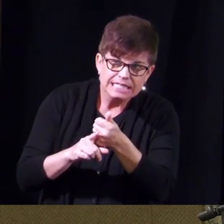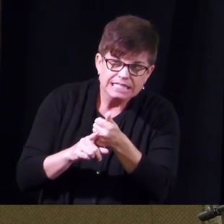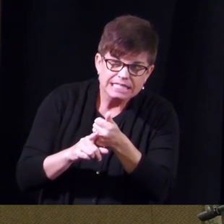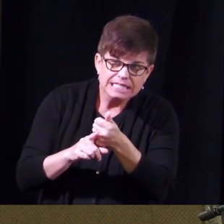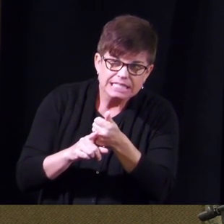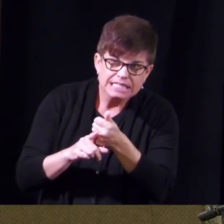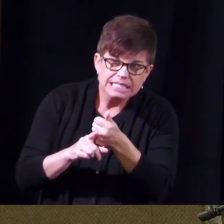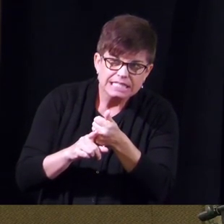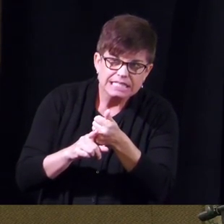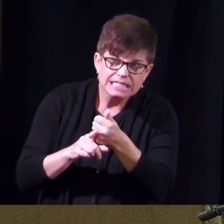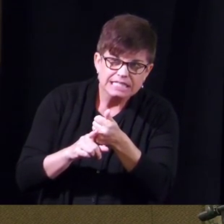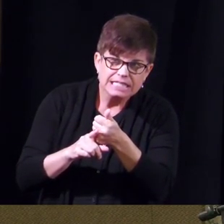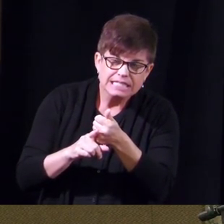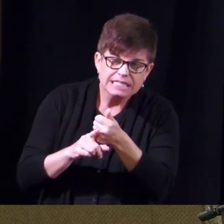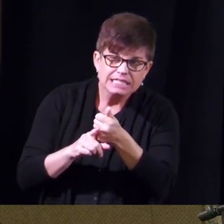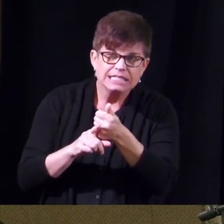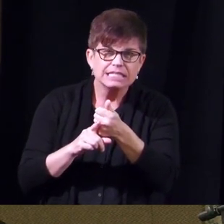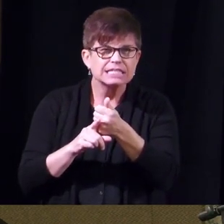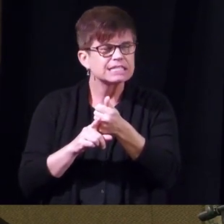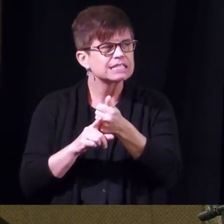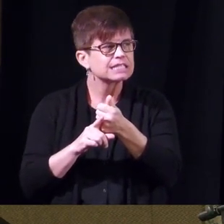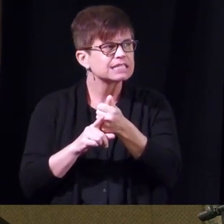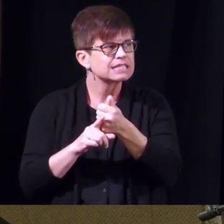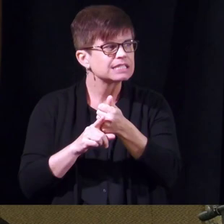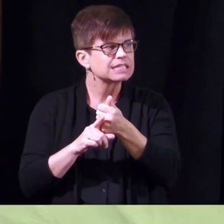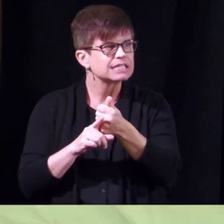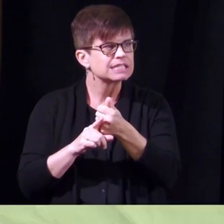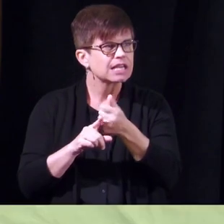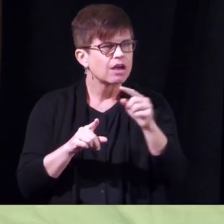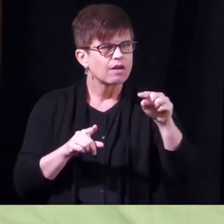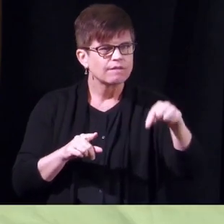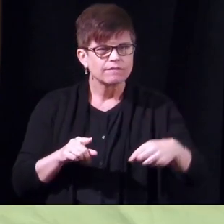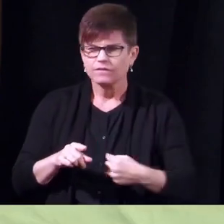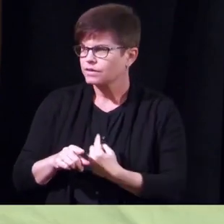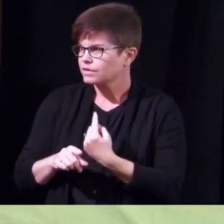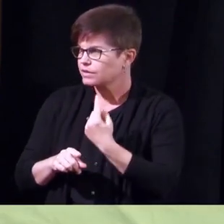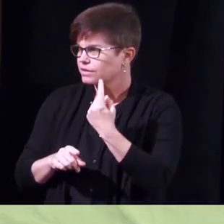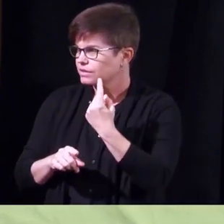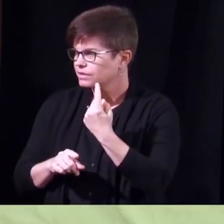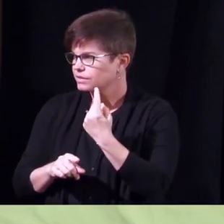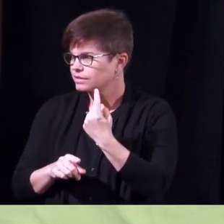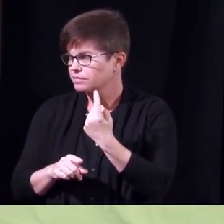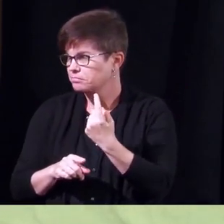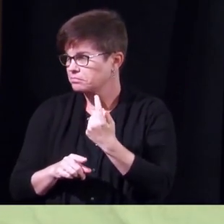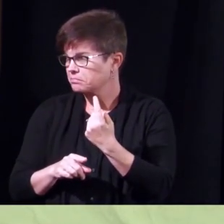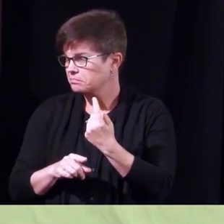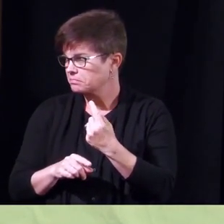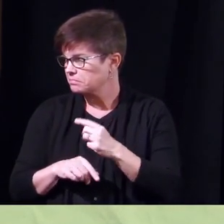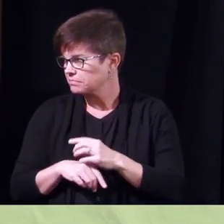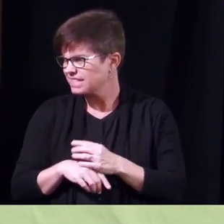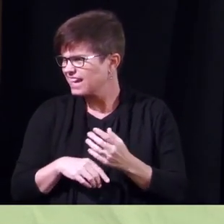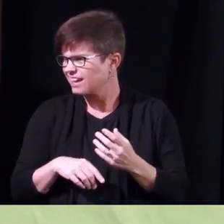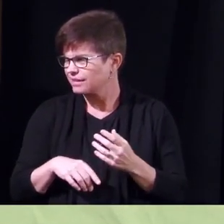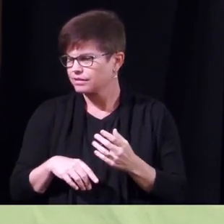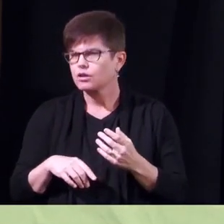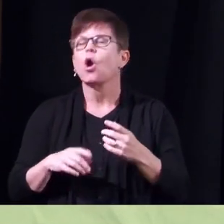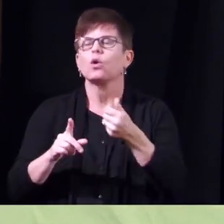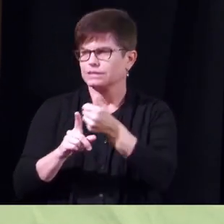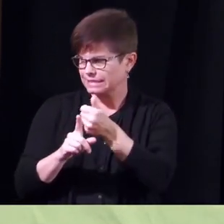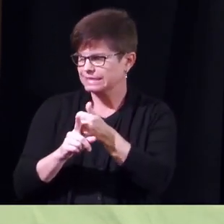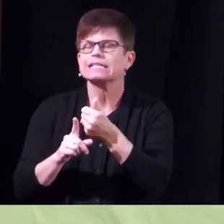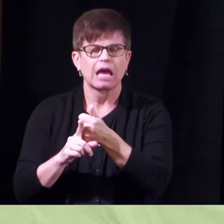uh so someone that has to do bless you so someone that has to do self intermittent